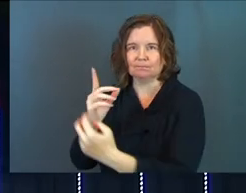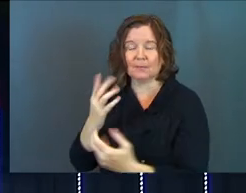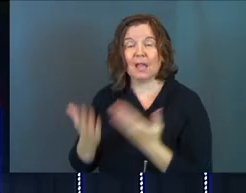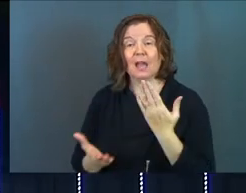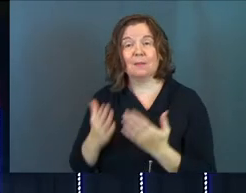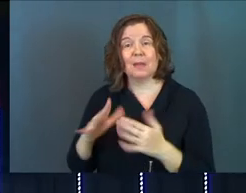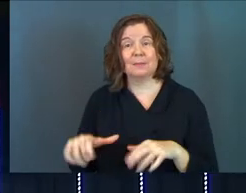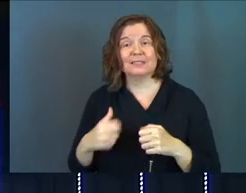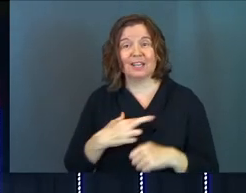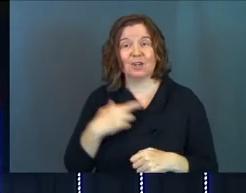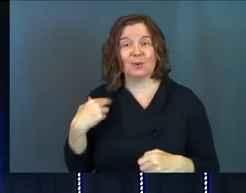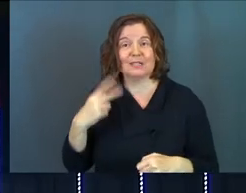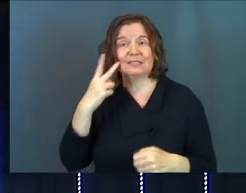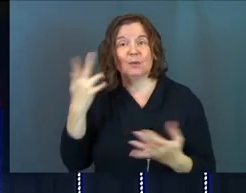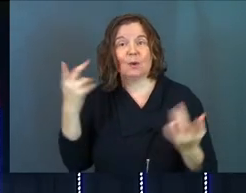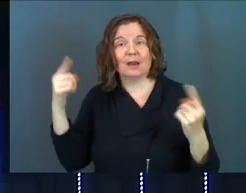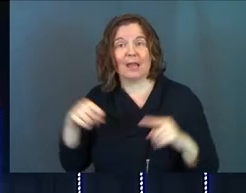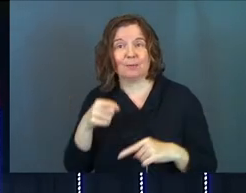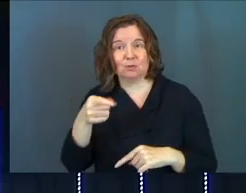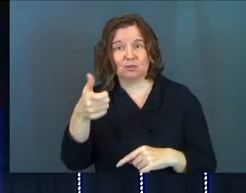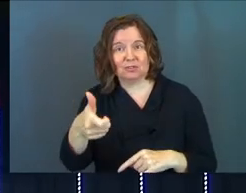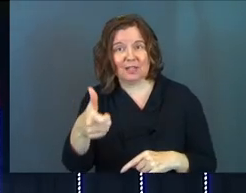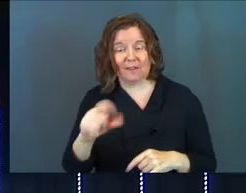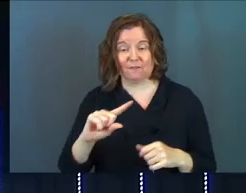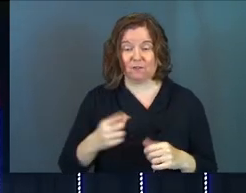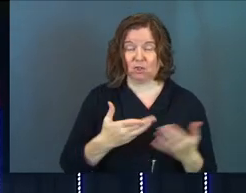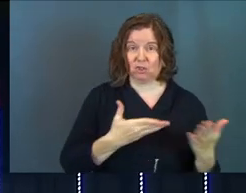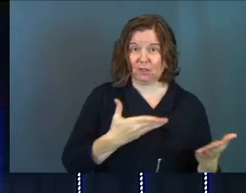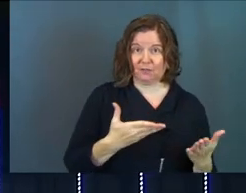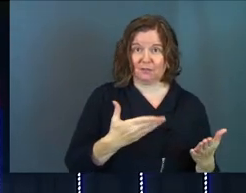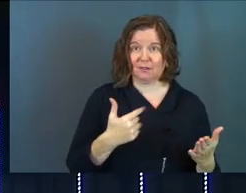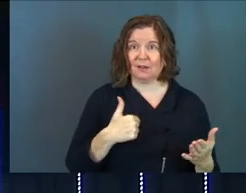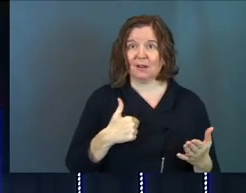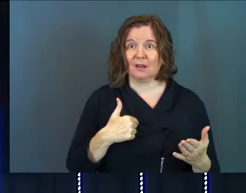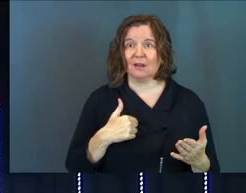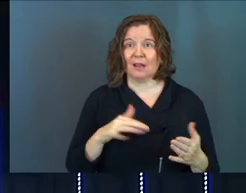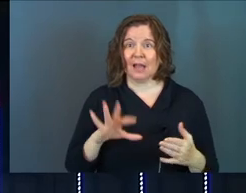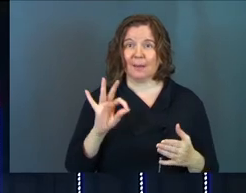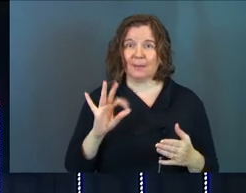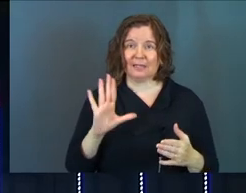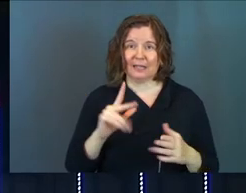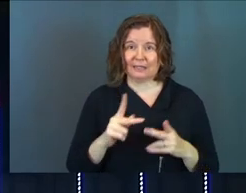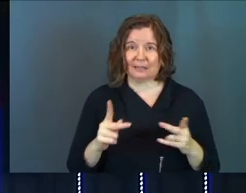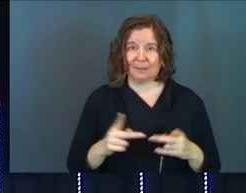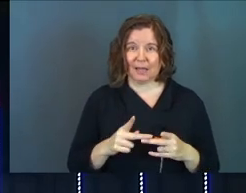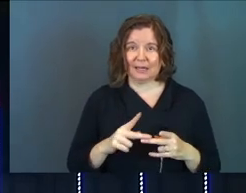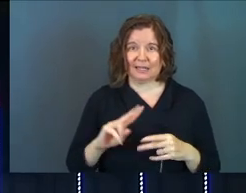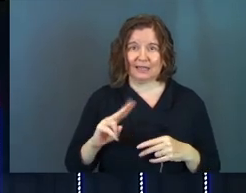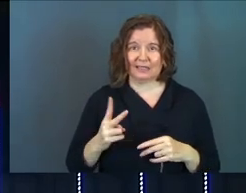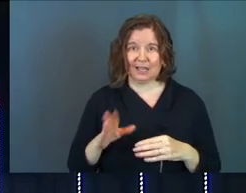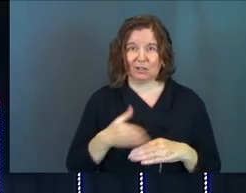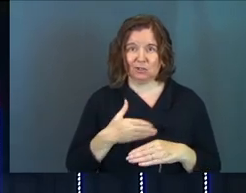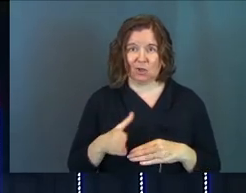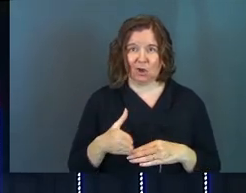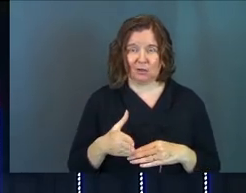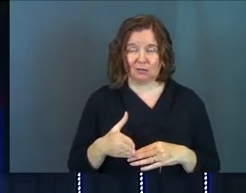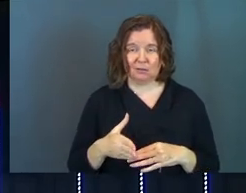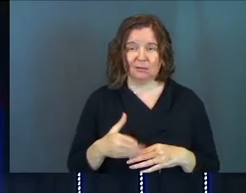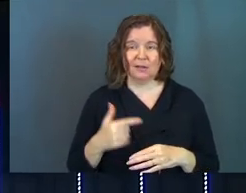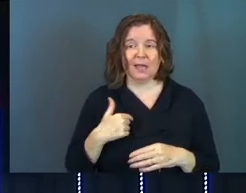and maybe take a risk and see what happens to you first service I picked a little spot in the second song